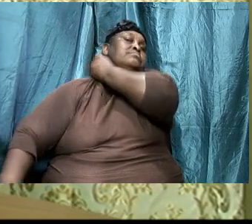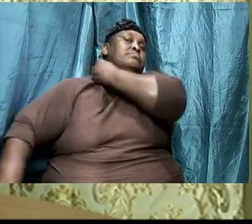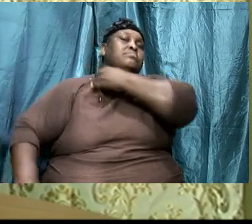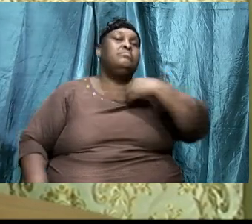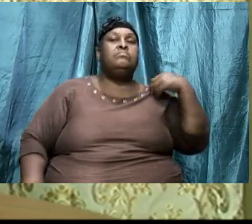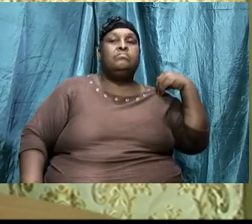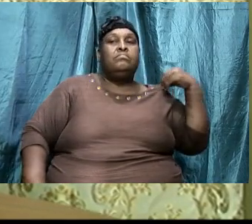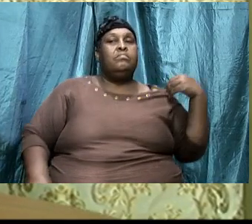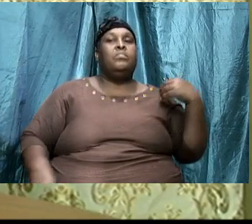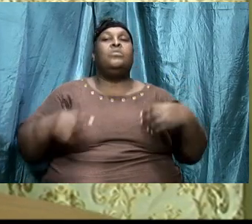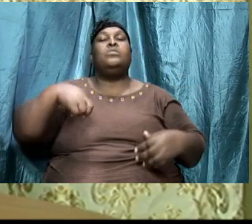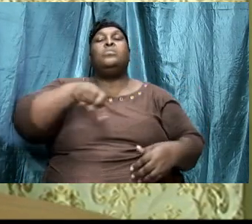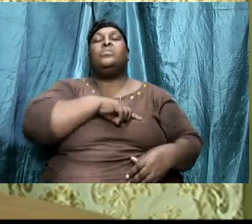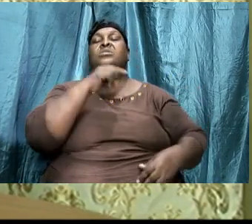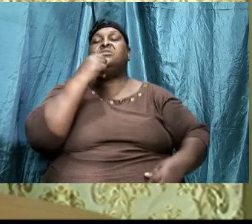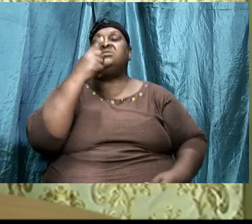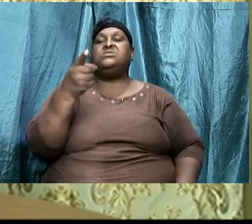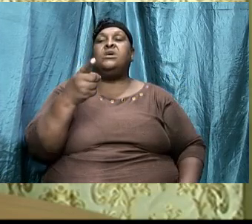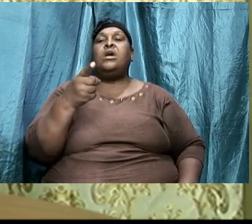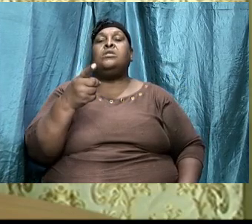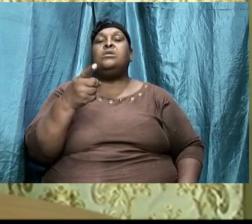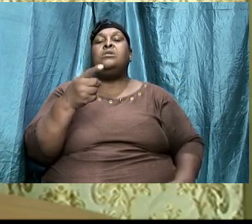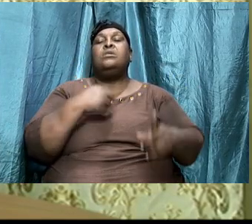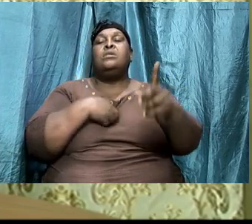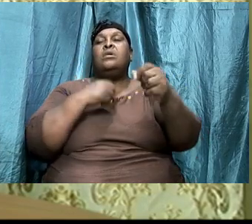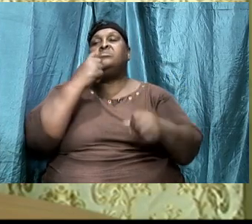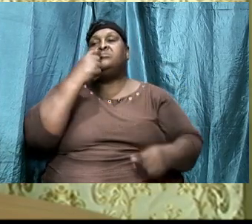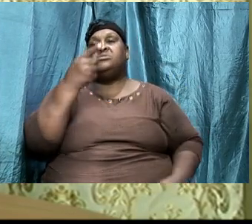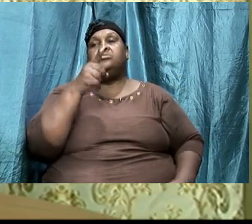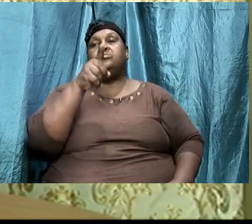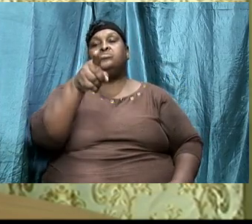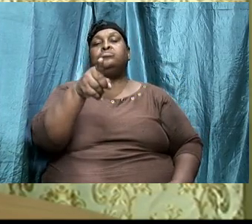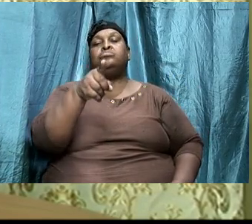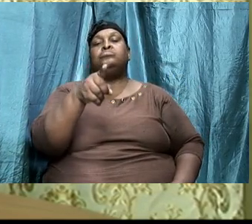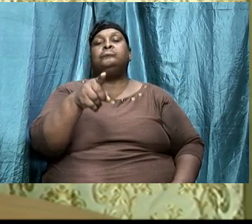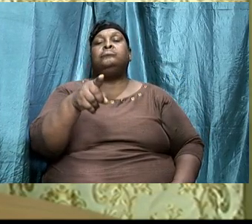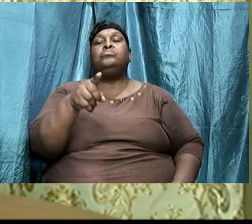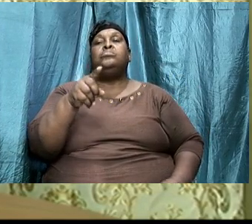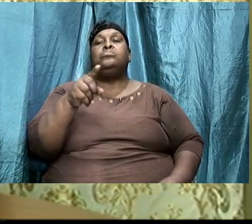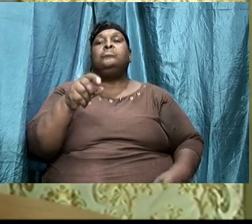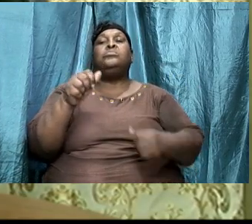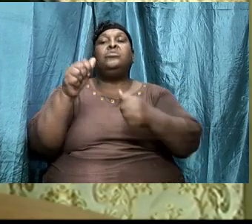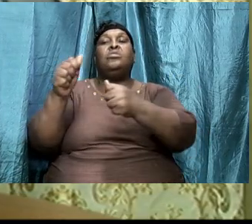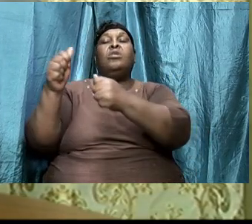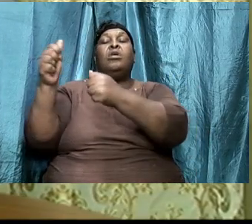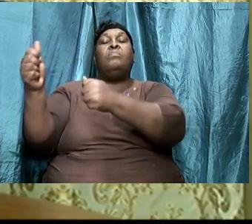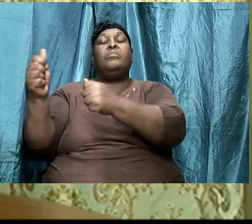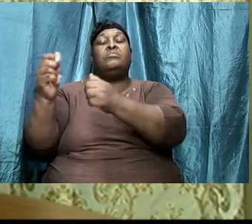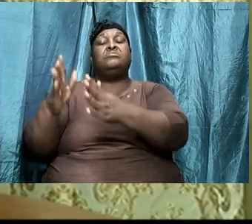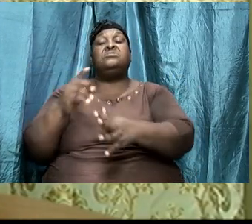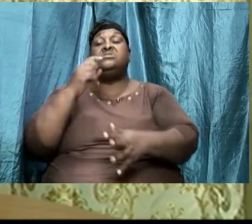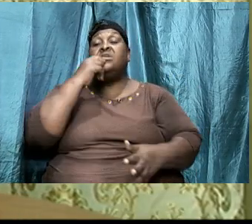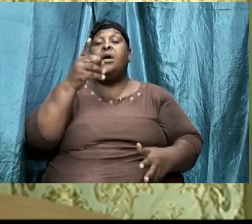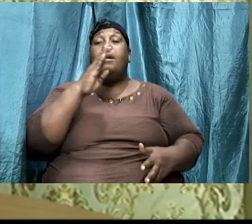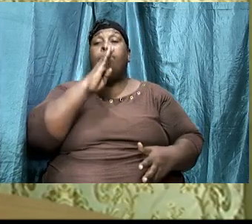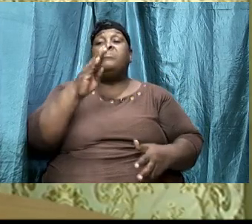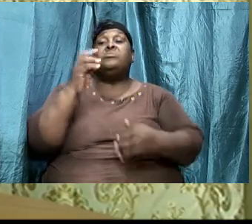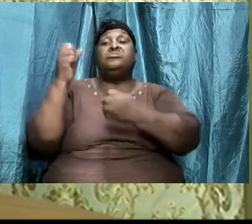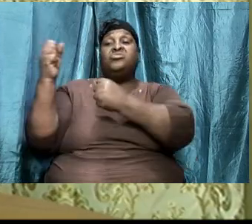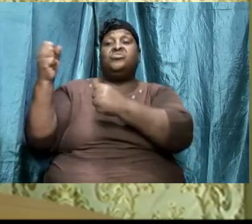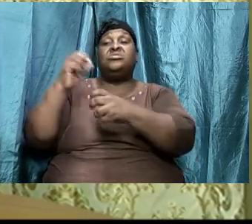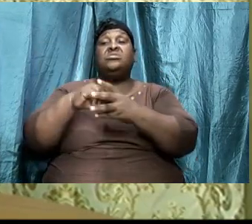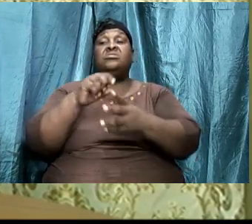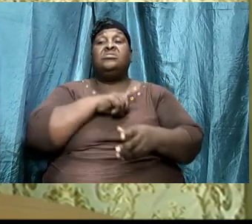so we are saying I am saying to you that the apostles say be strengthened in